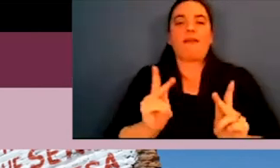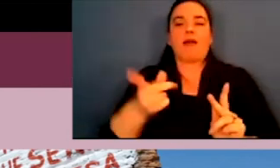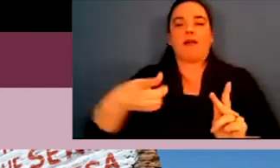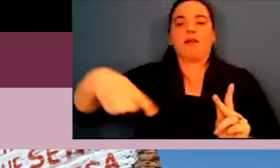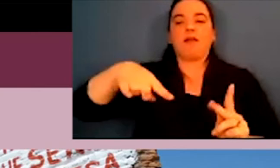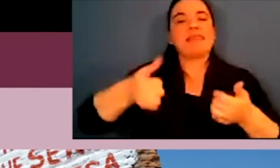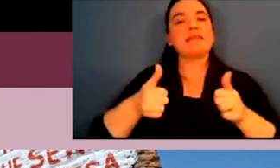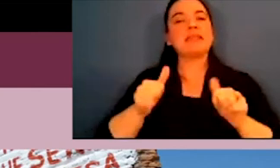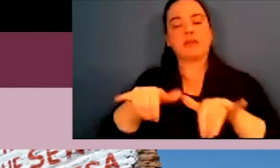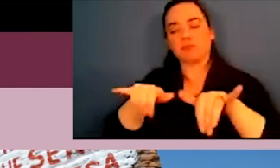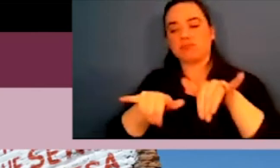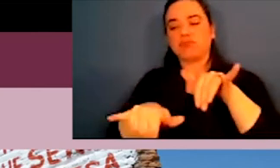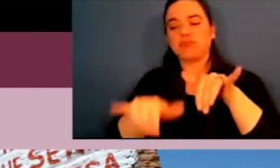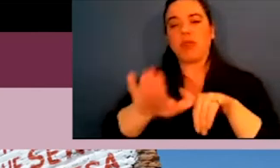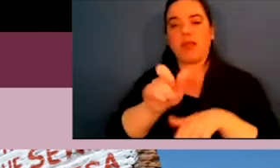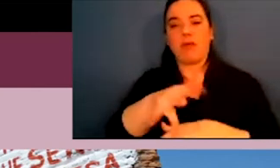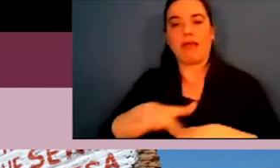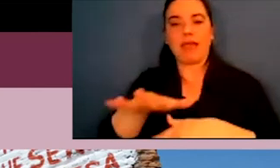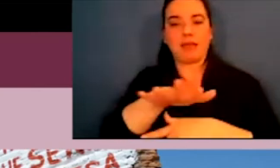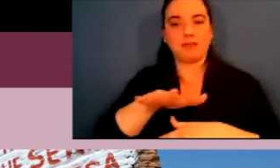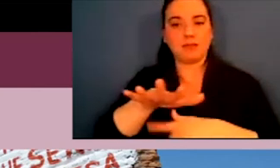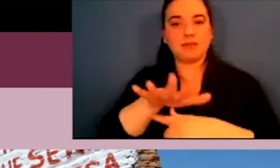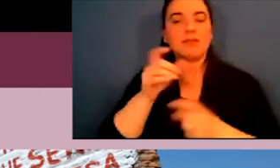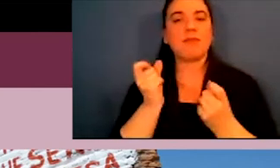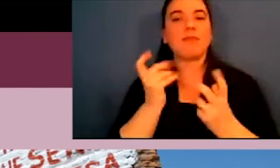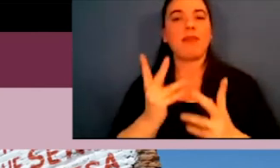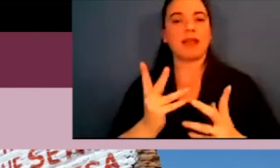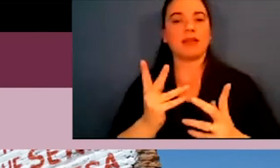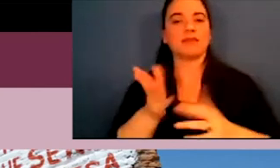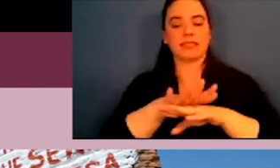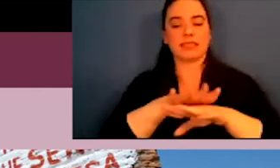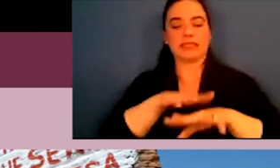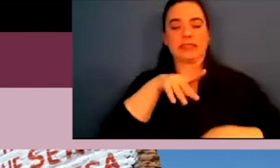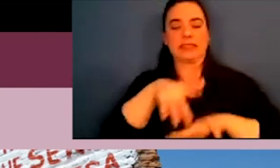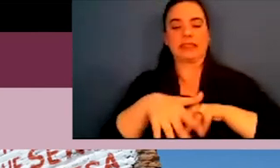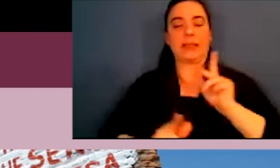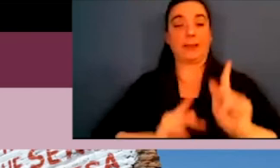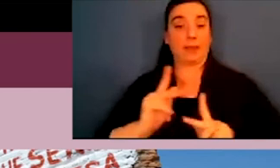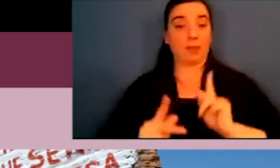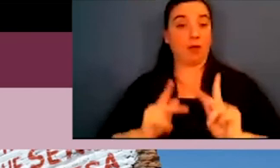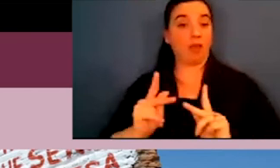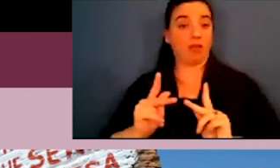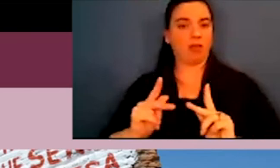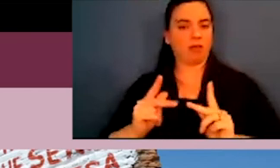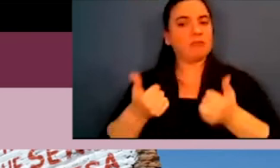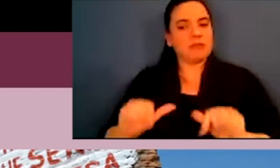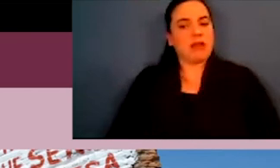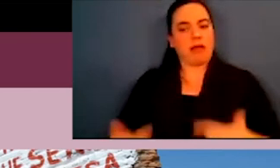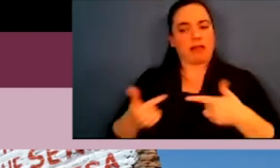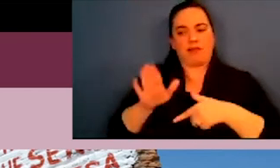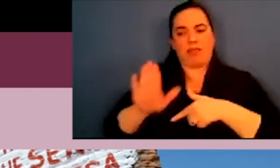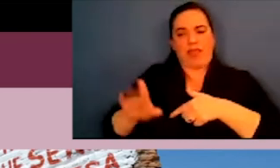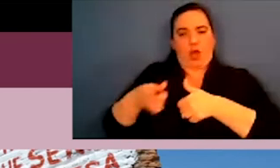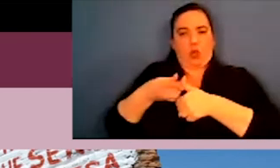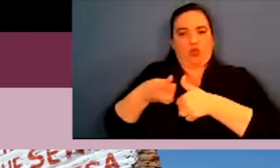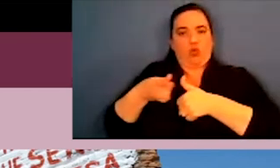with the government that, um, allows them to still live on their lands. So a lot of, um, people